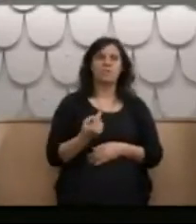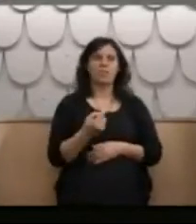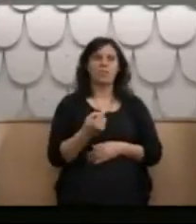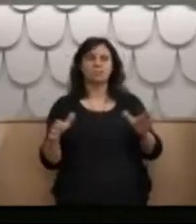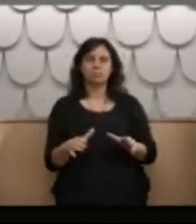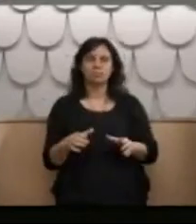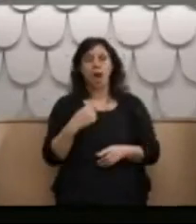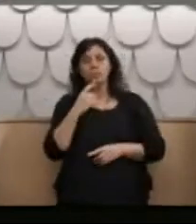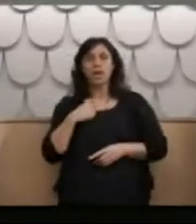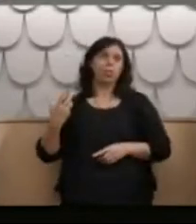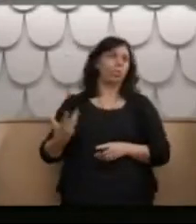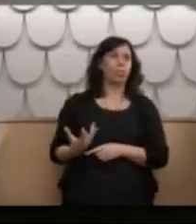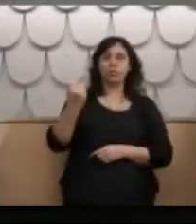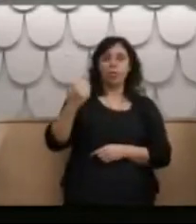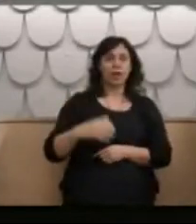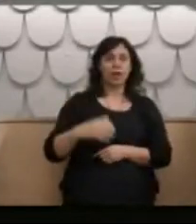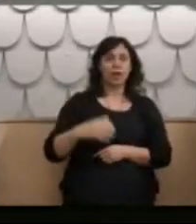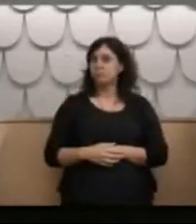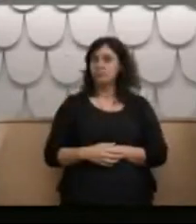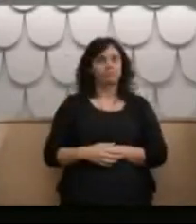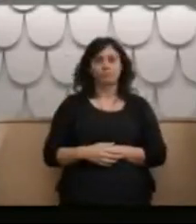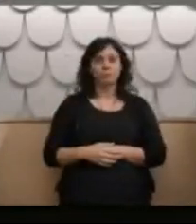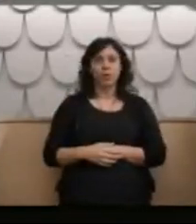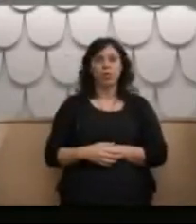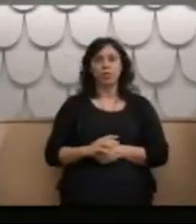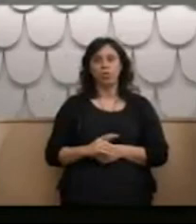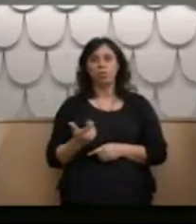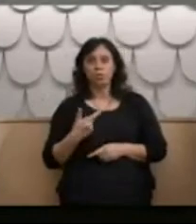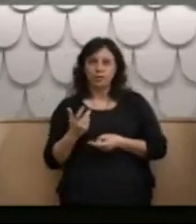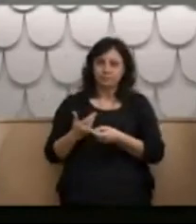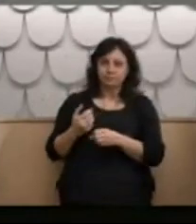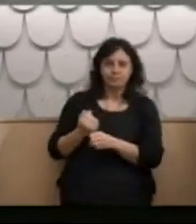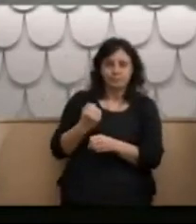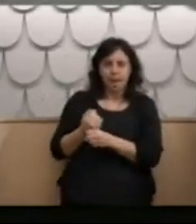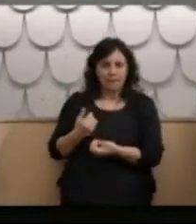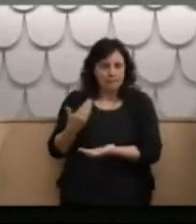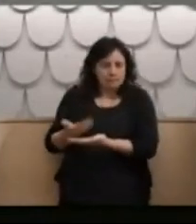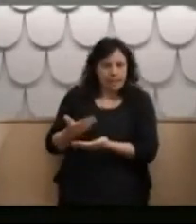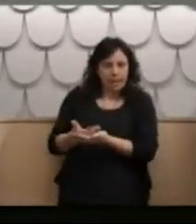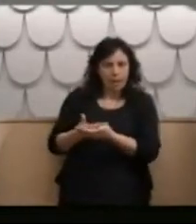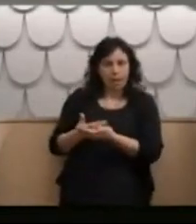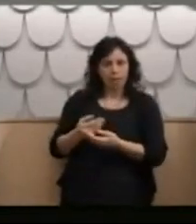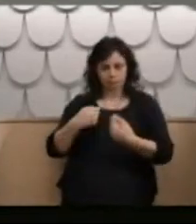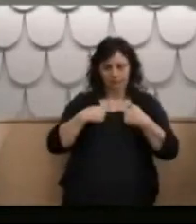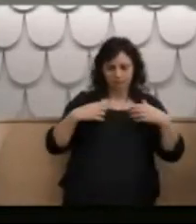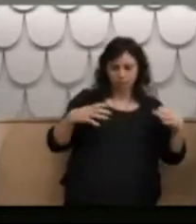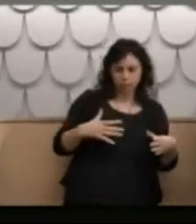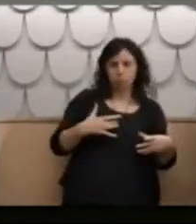we won. It was a deal breaker between him and the government at the time. How involved were you with the